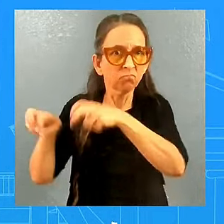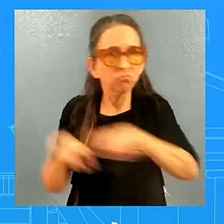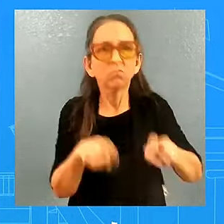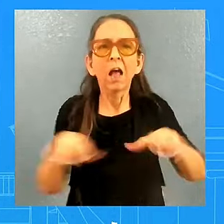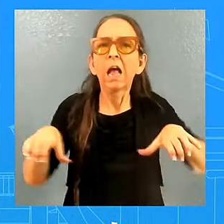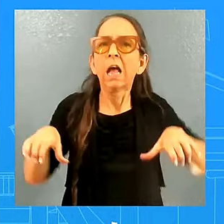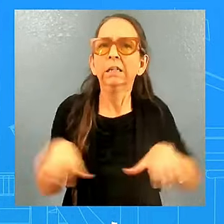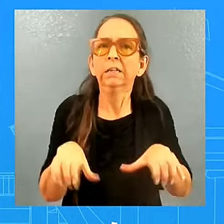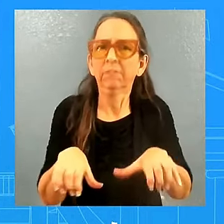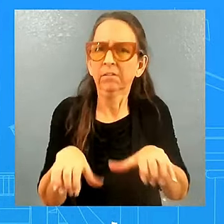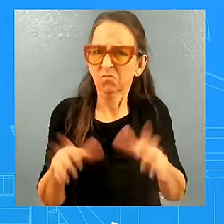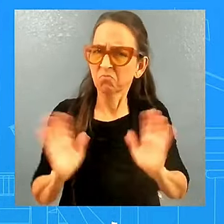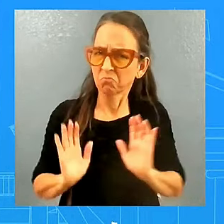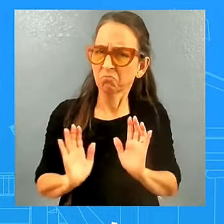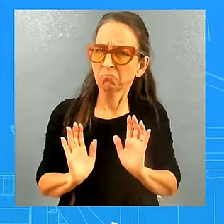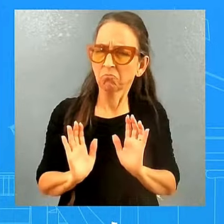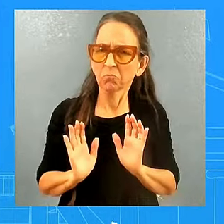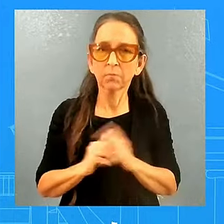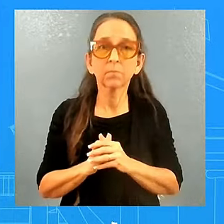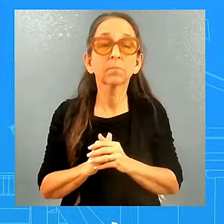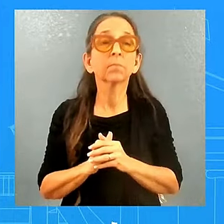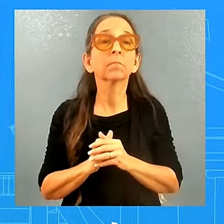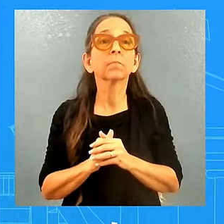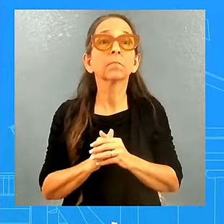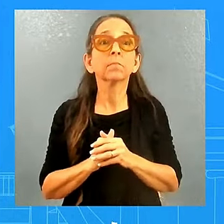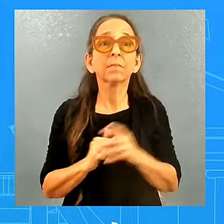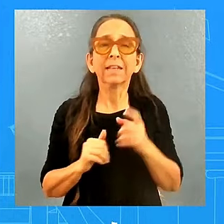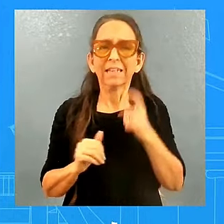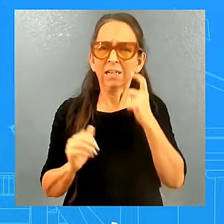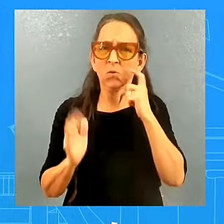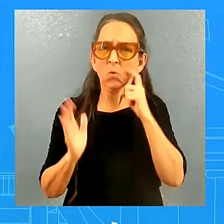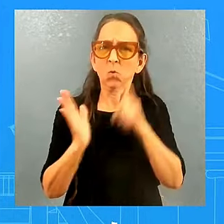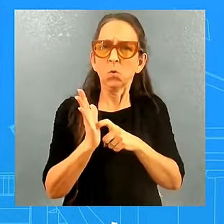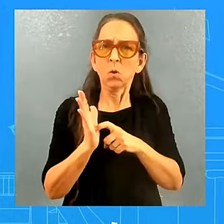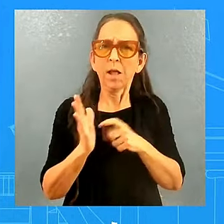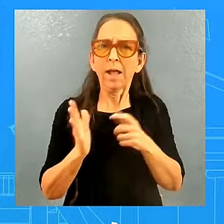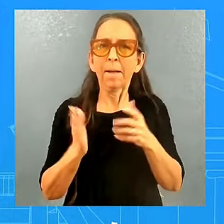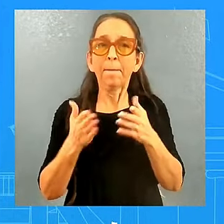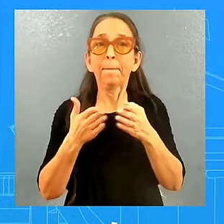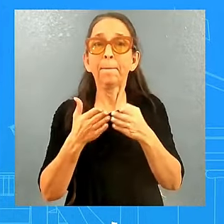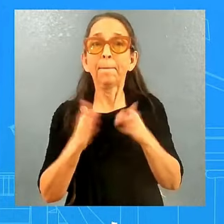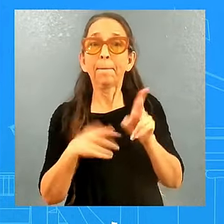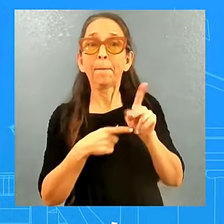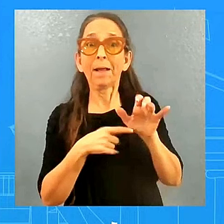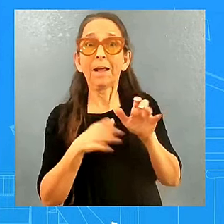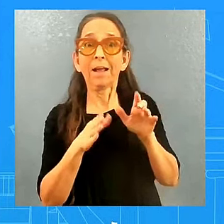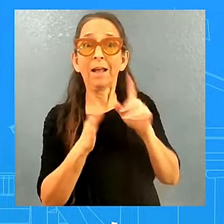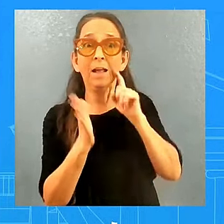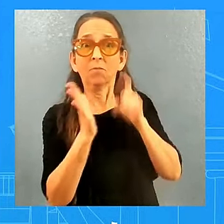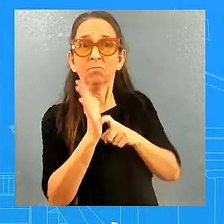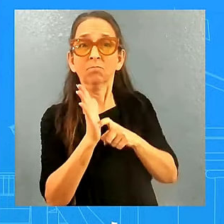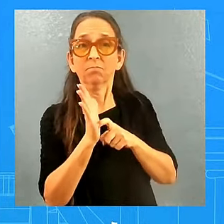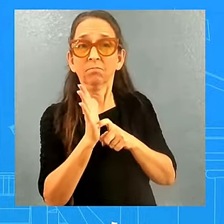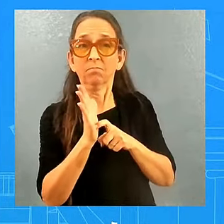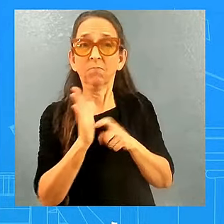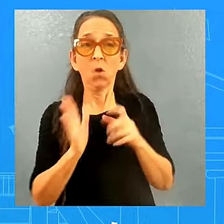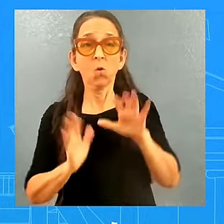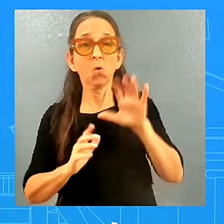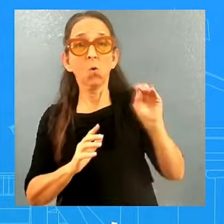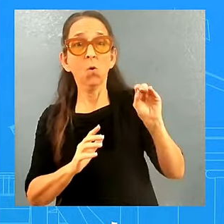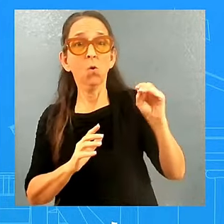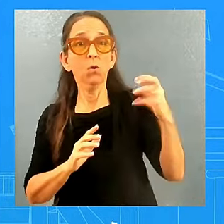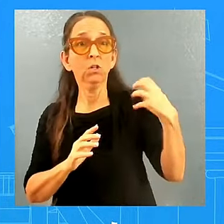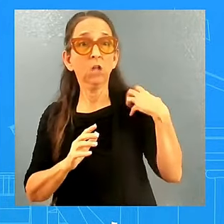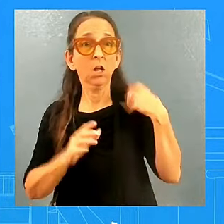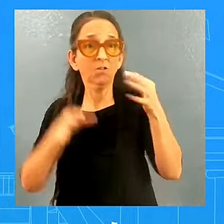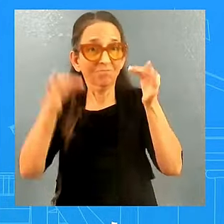Jeff, acknowledged the public comments in mid-October by co-chairs that they intend to execute on the MOUs,